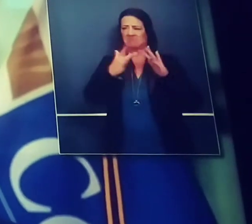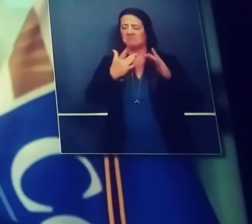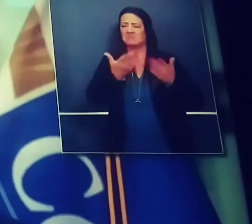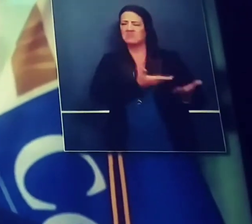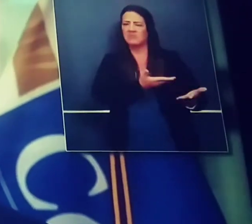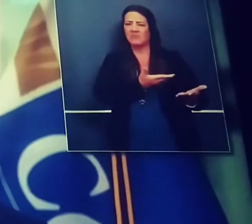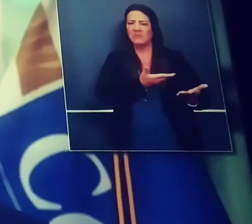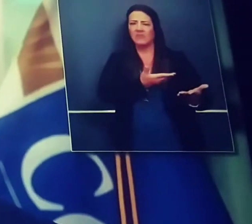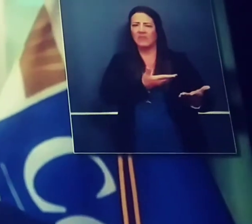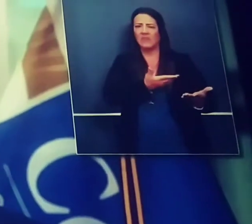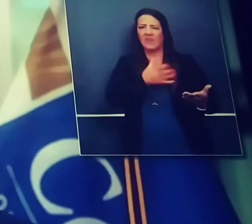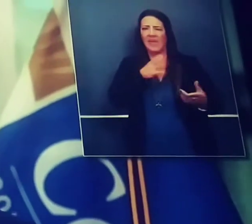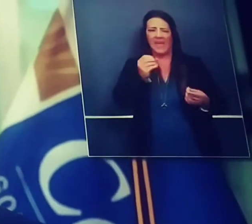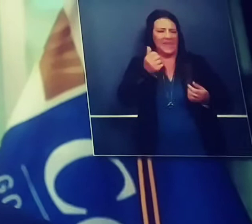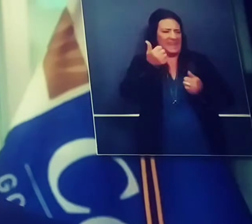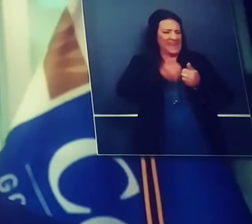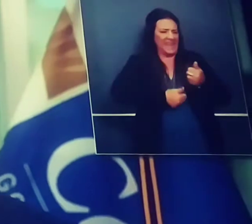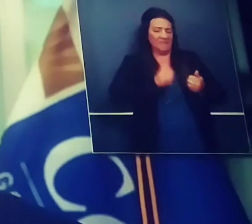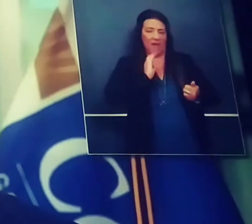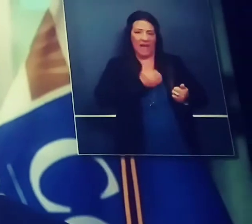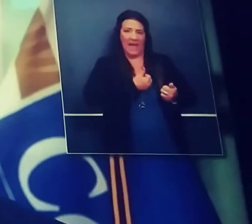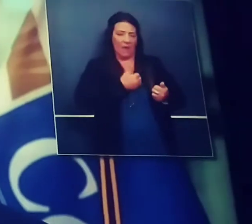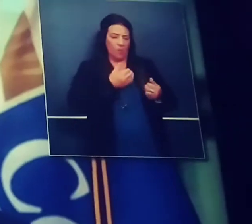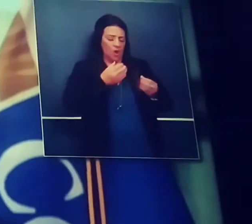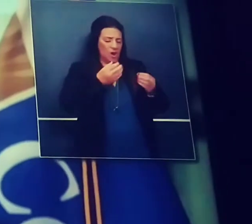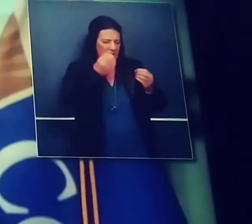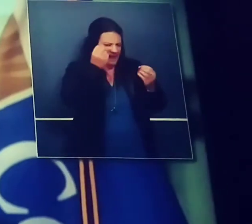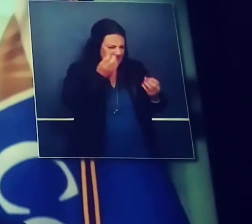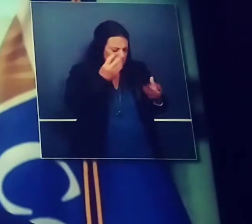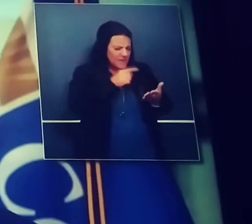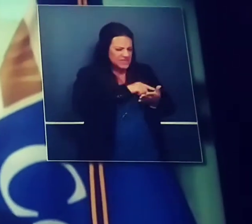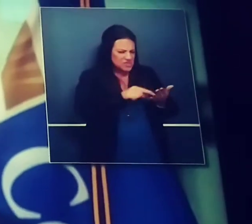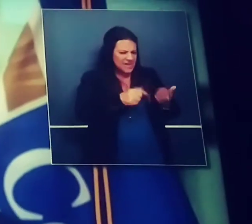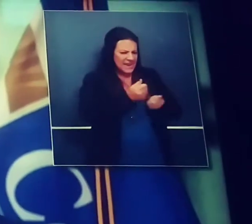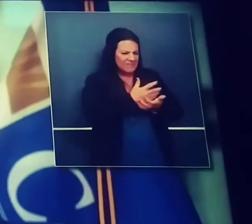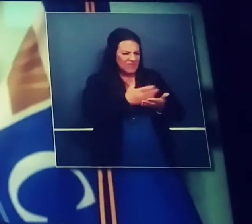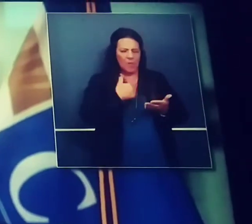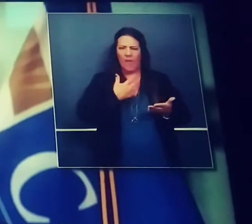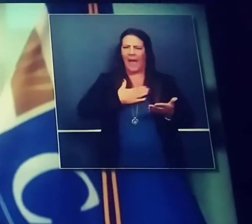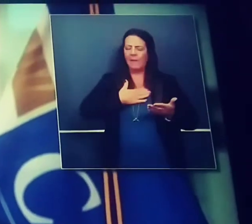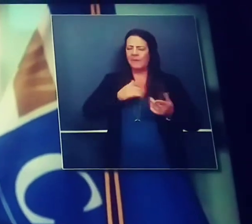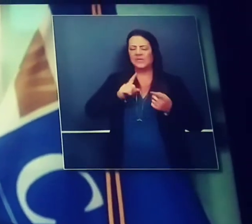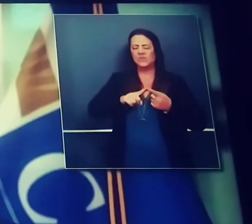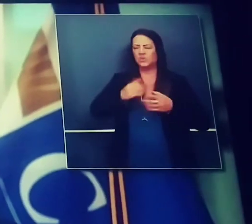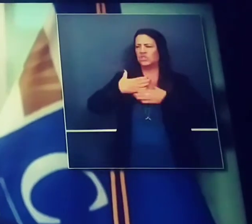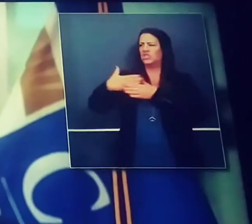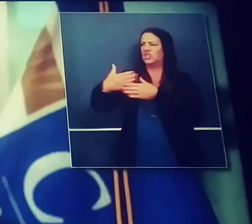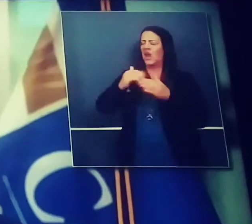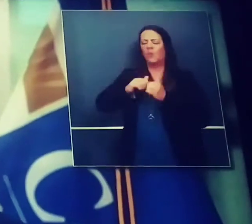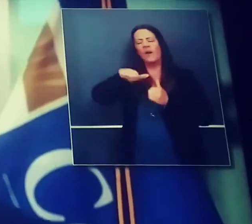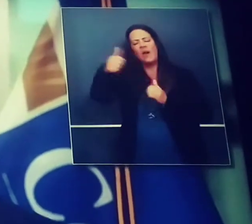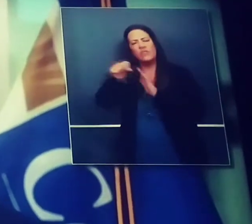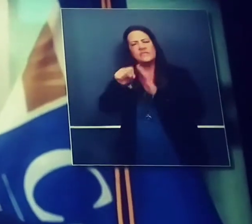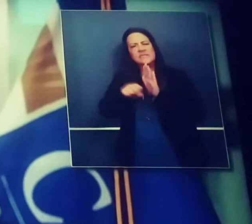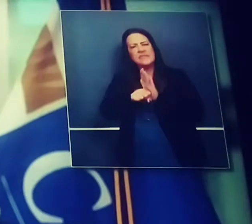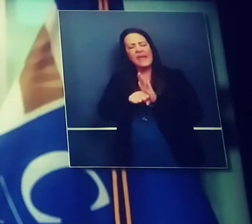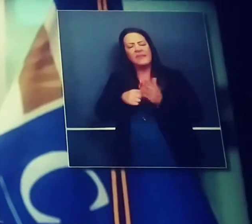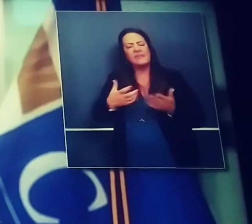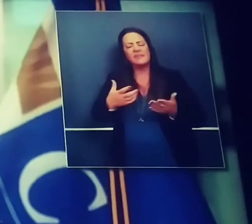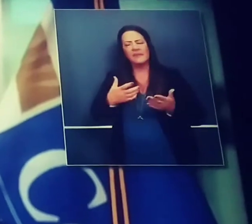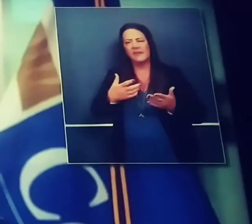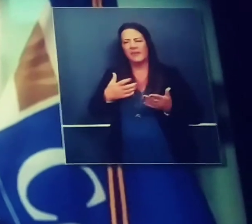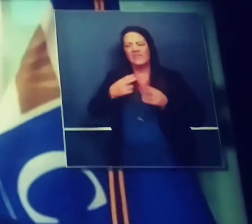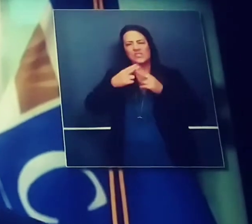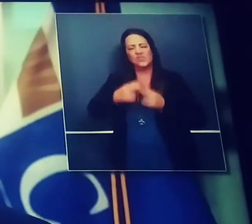We're to every governor in the state, every health official in the state, to every university in this country. That is the spirit